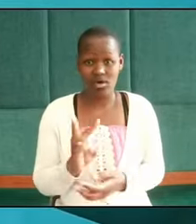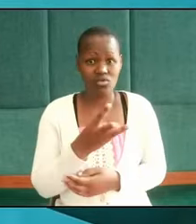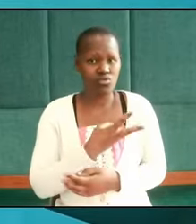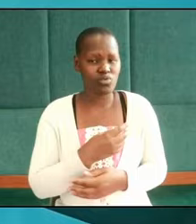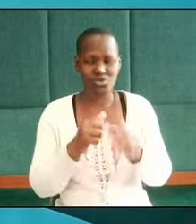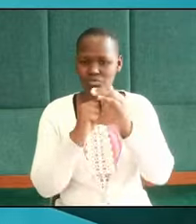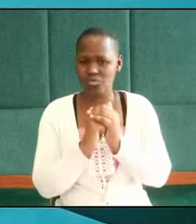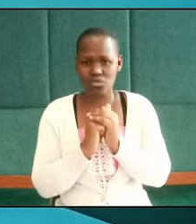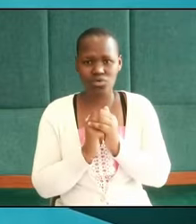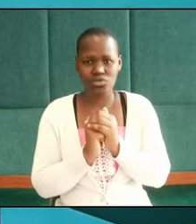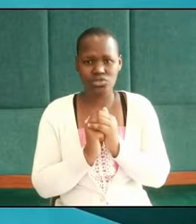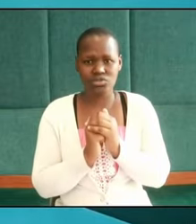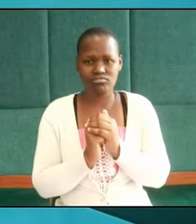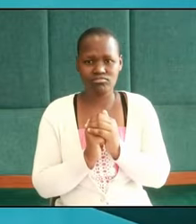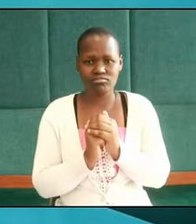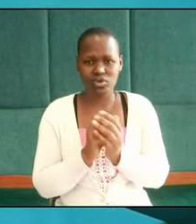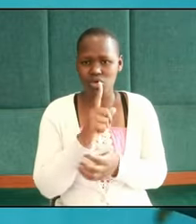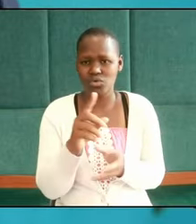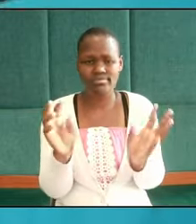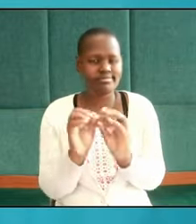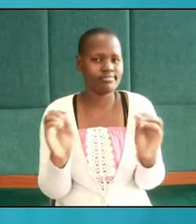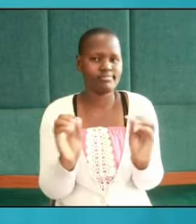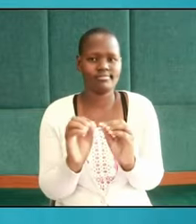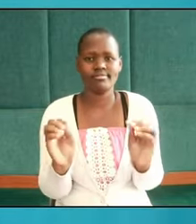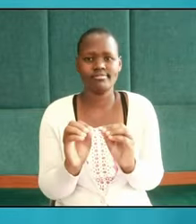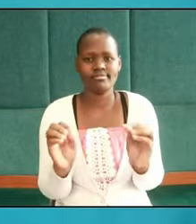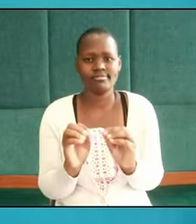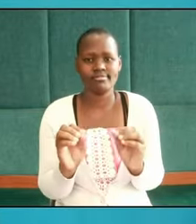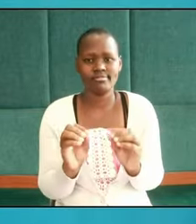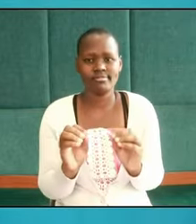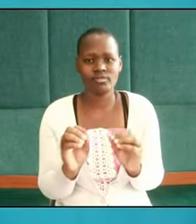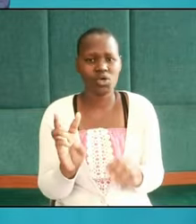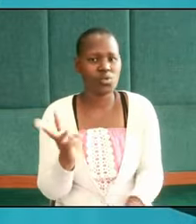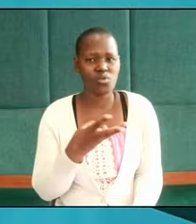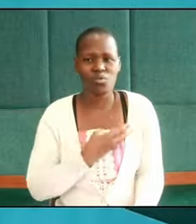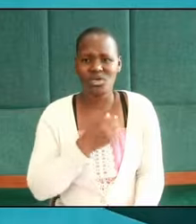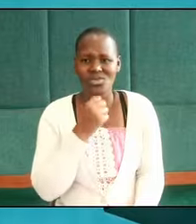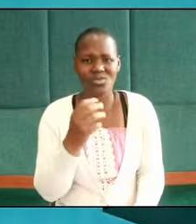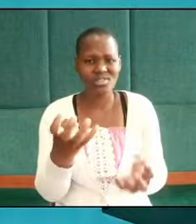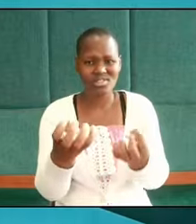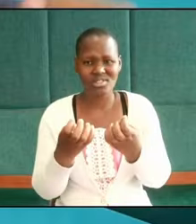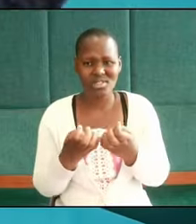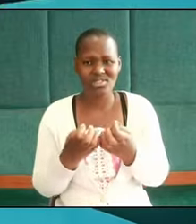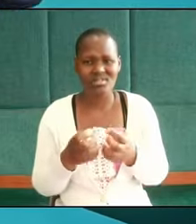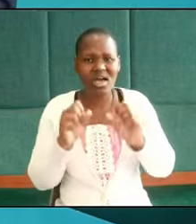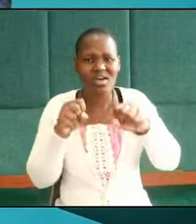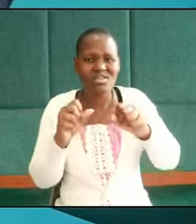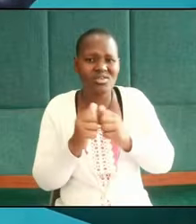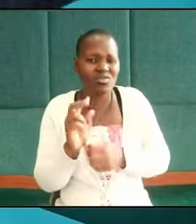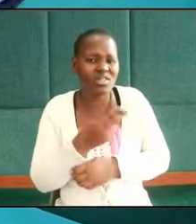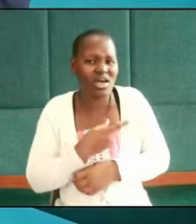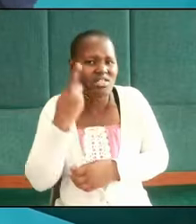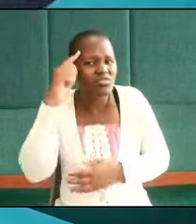worship your image no this oh king you do not need to bleed with us for